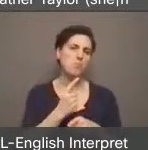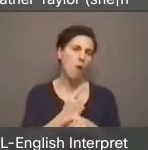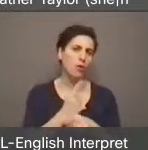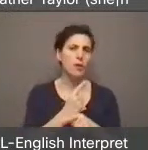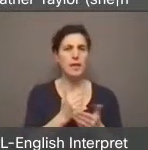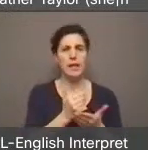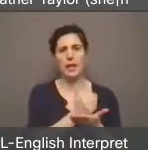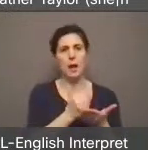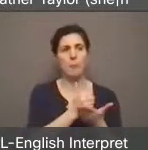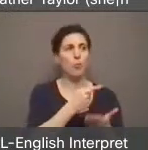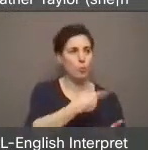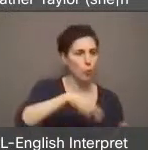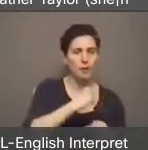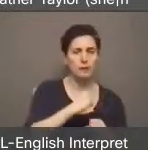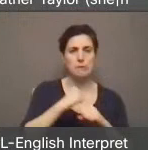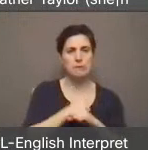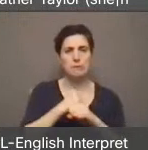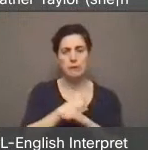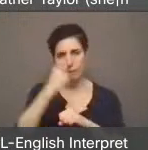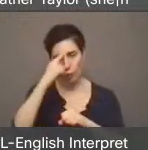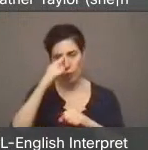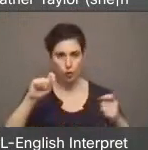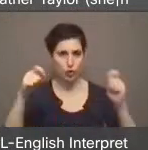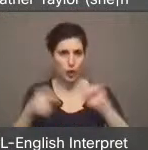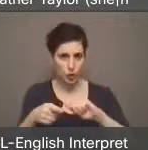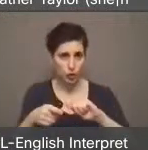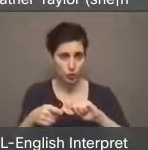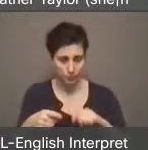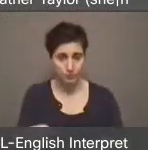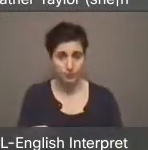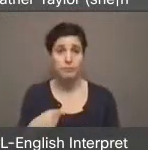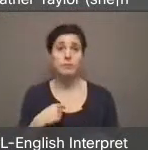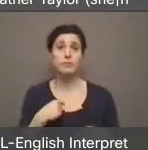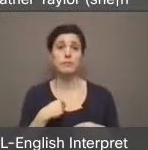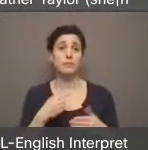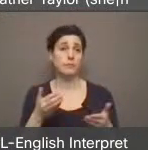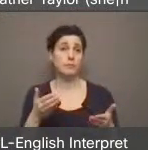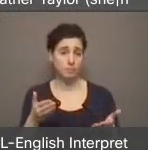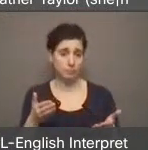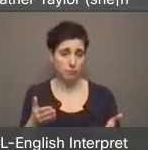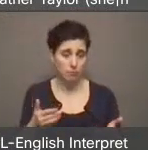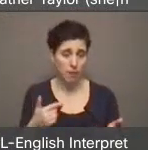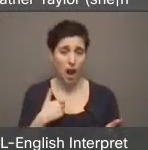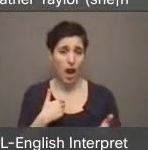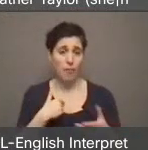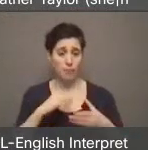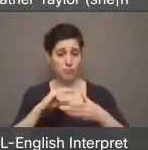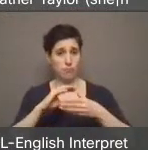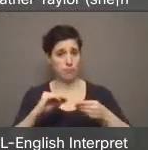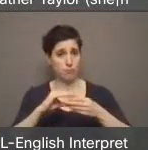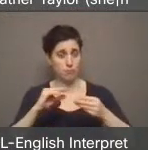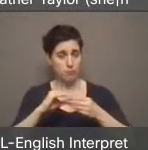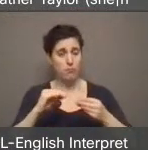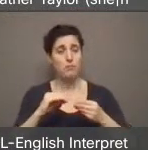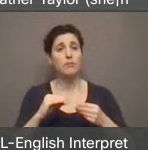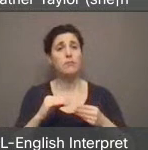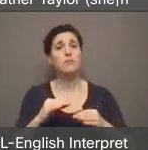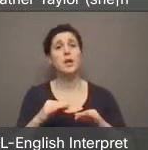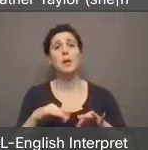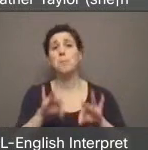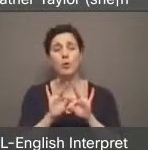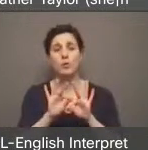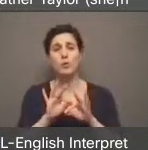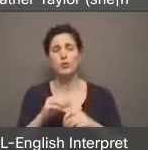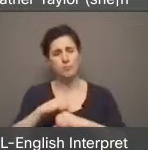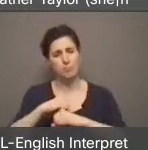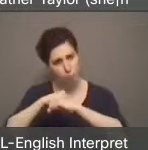And I'm here to talk about protecting and all of us about protecting and preserving affordable